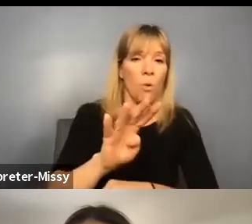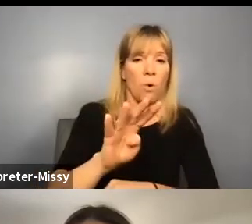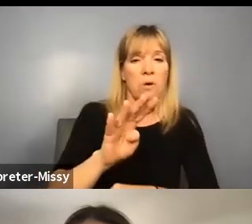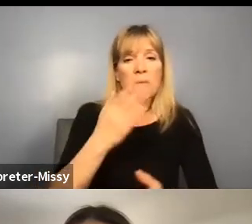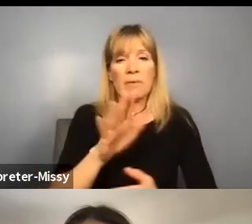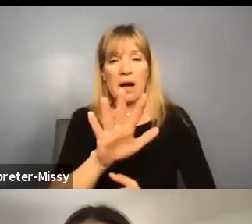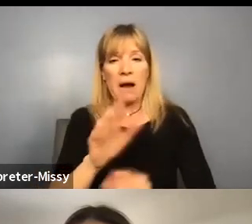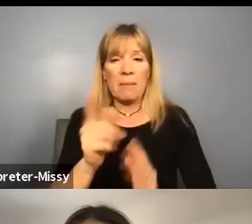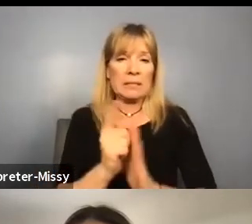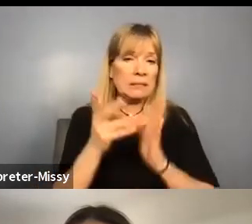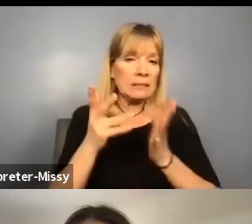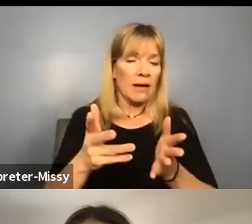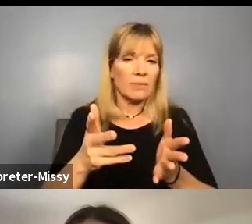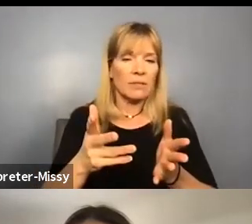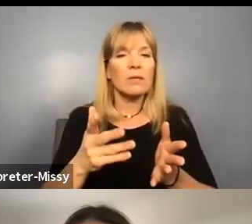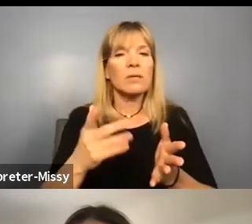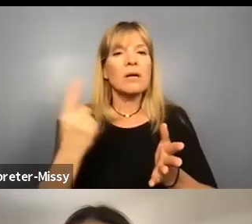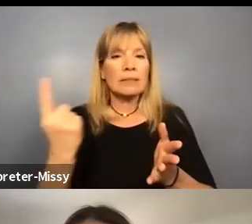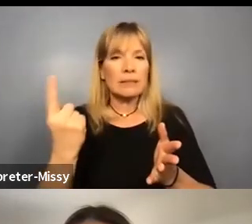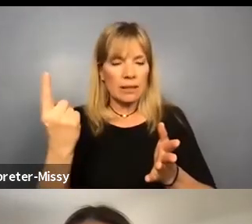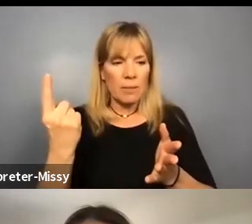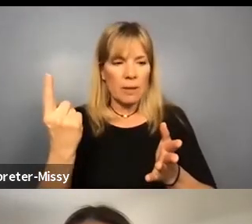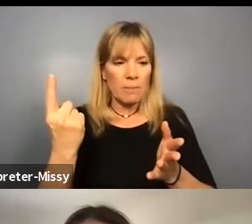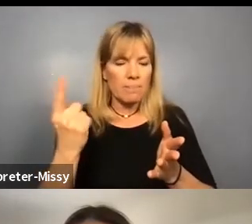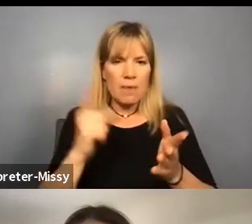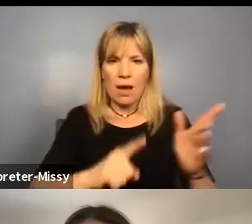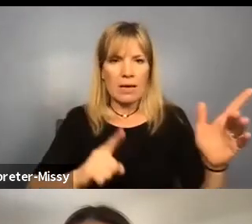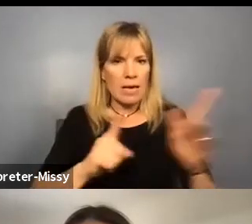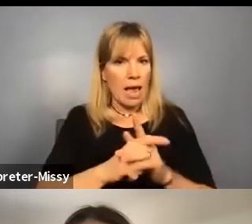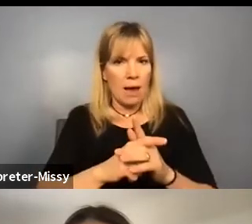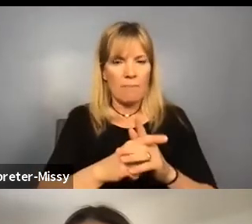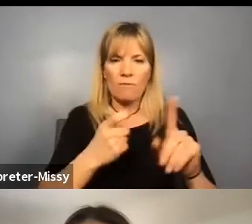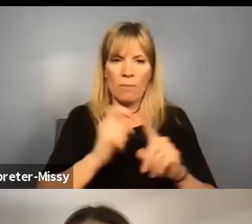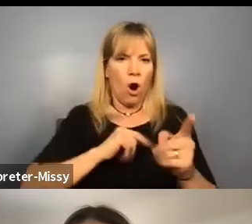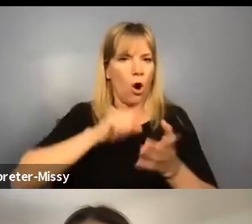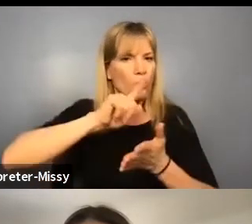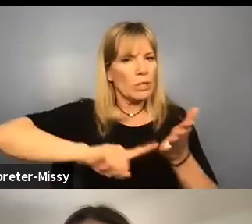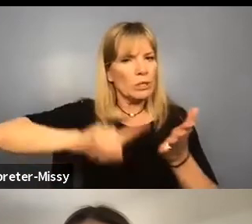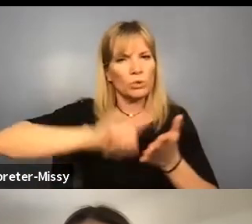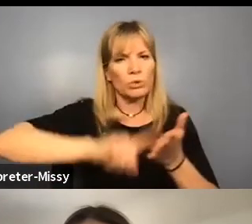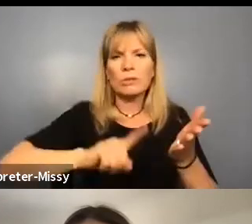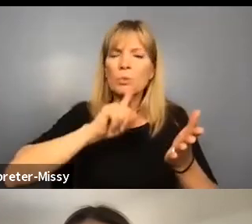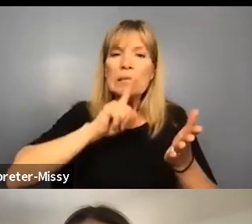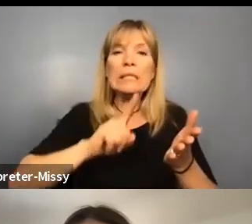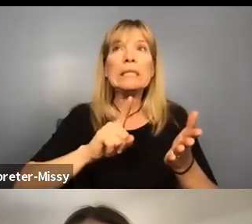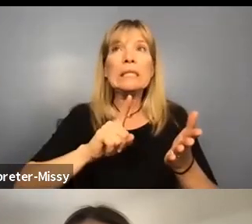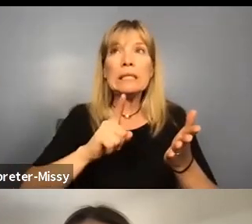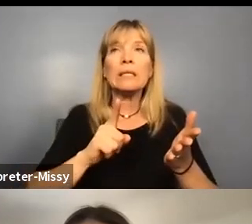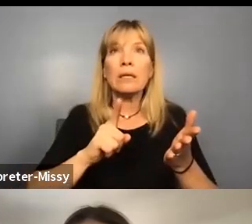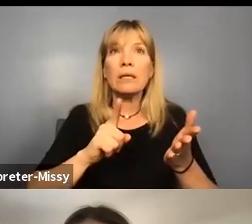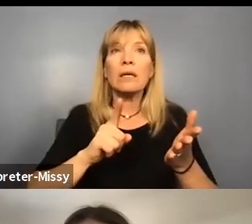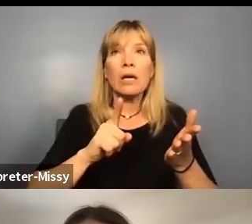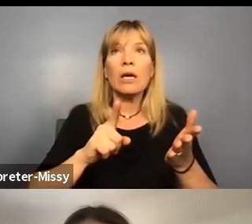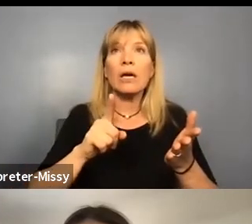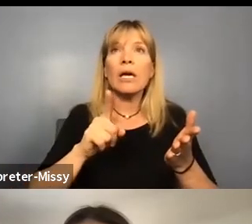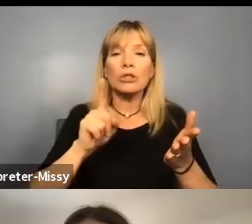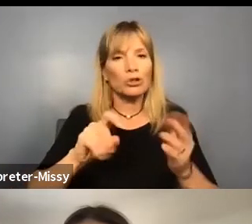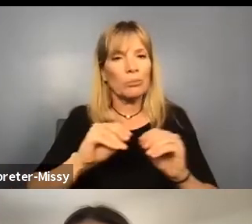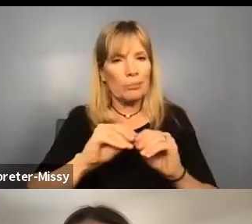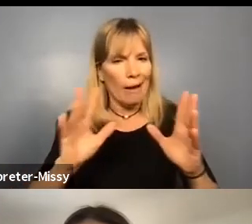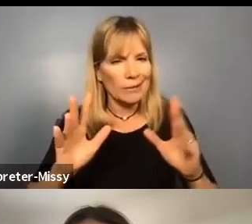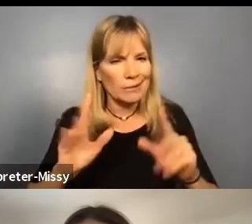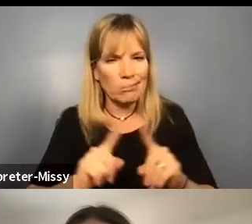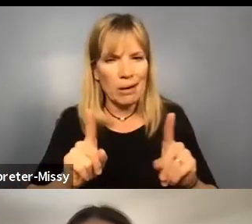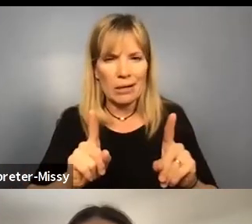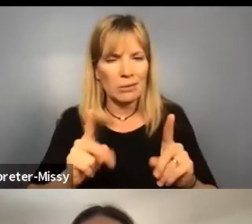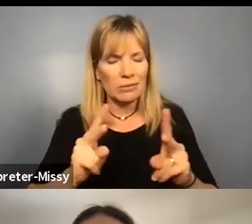left. Something that came out of our research that was very, should be obvious, but it was